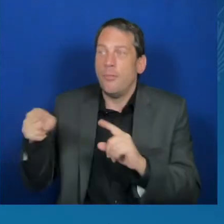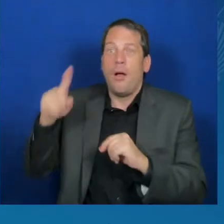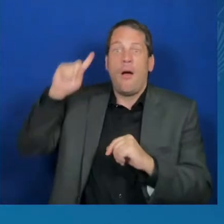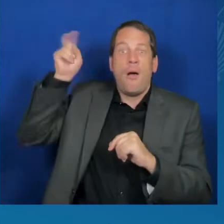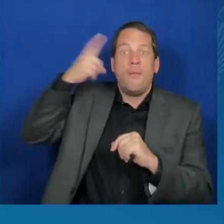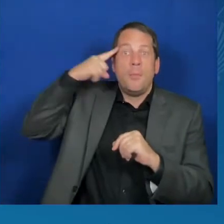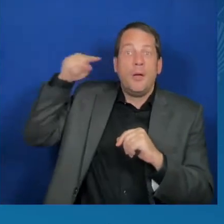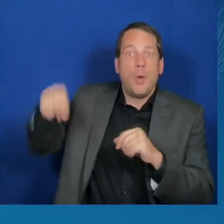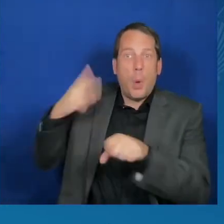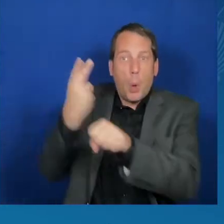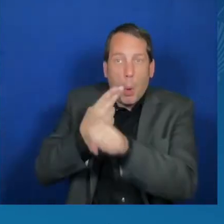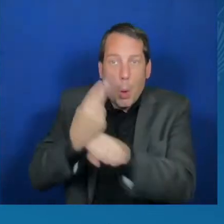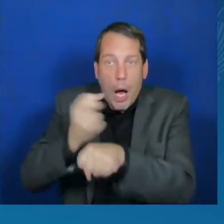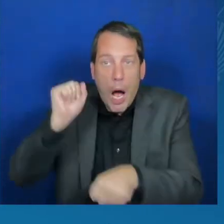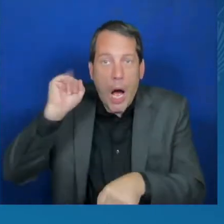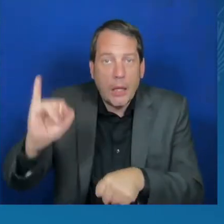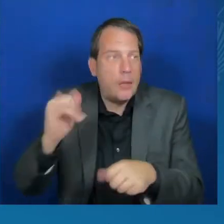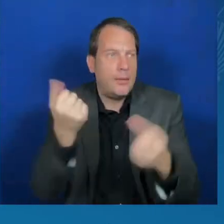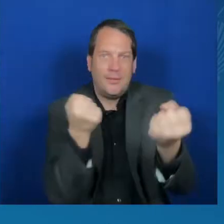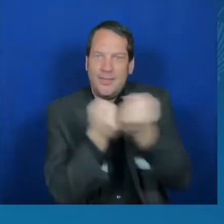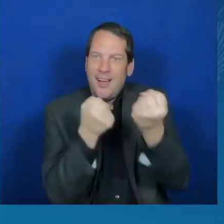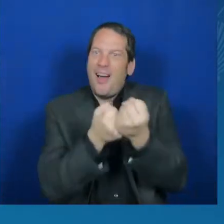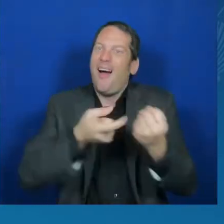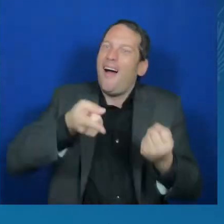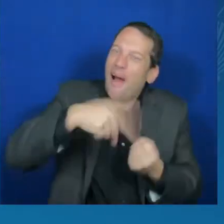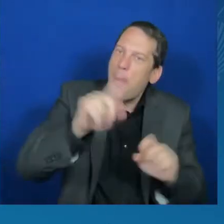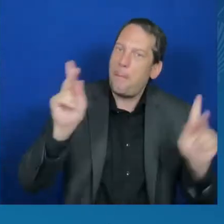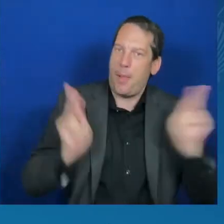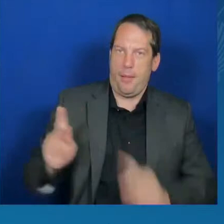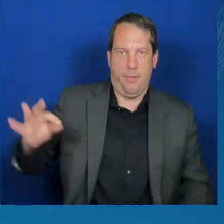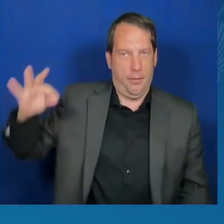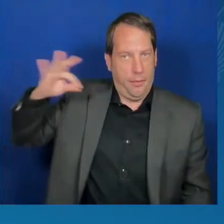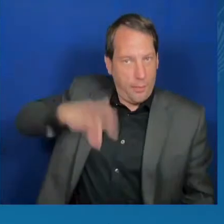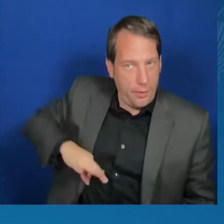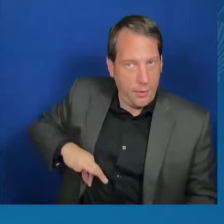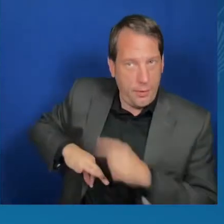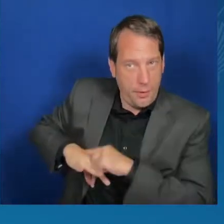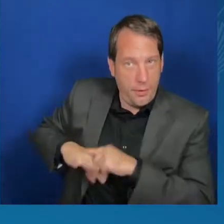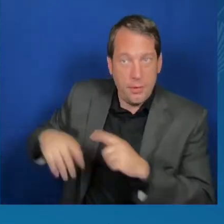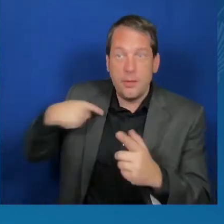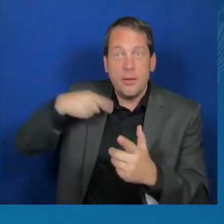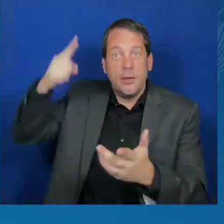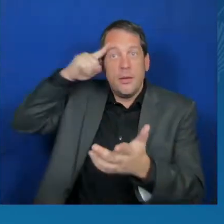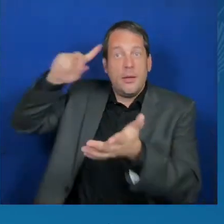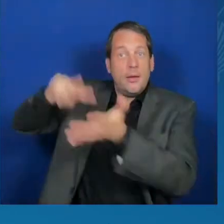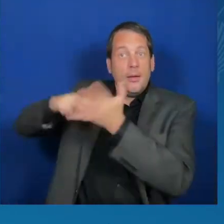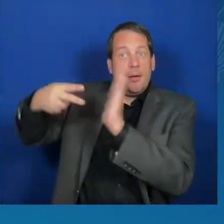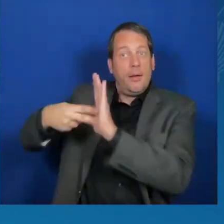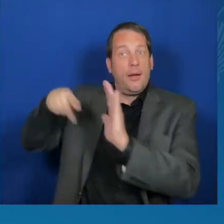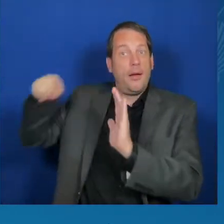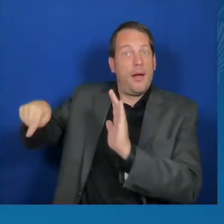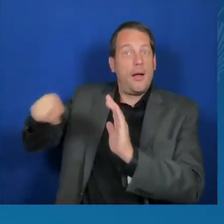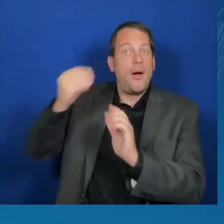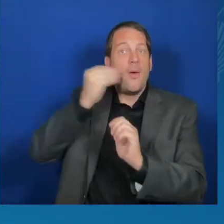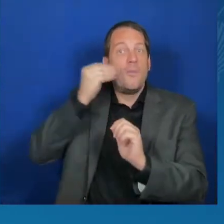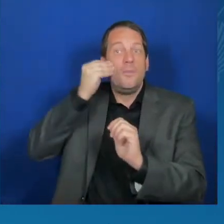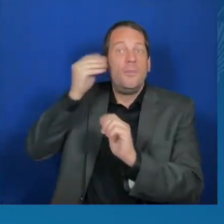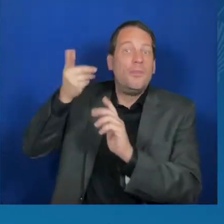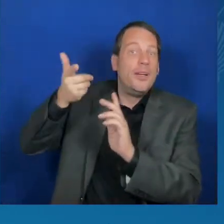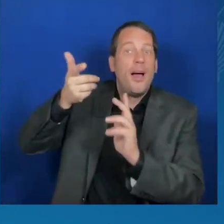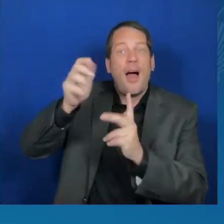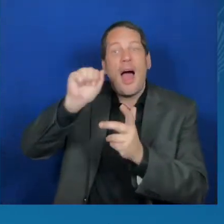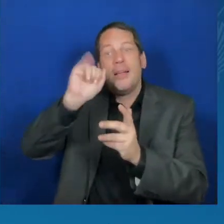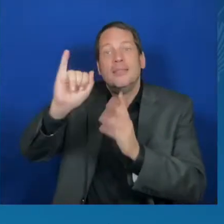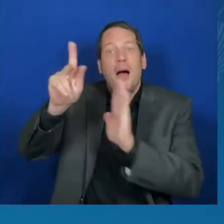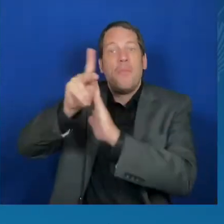will serve as a model for global policy. Understanding that AI developed